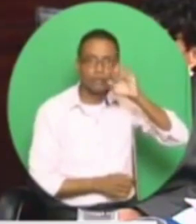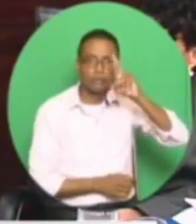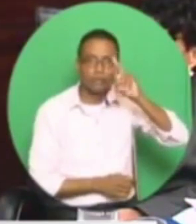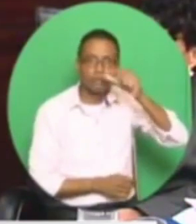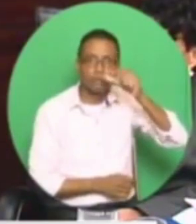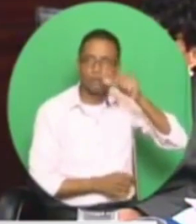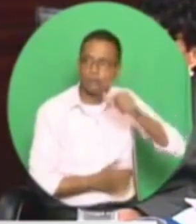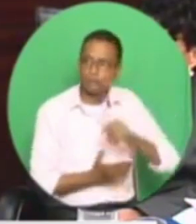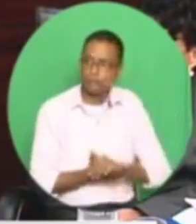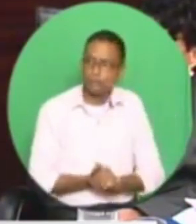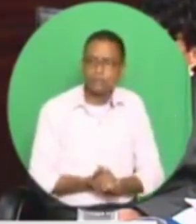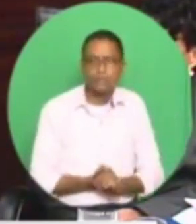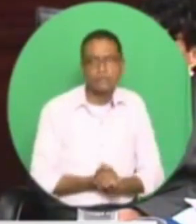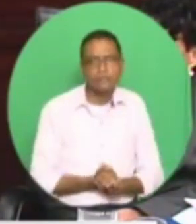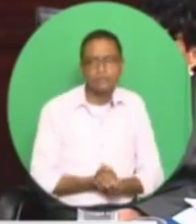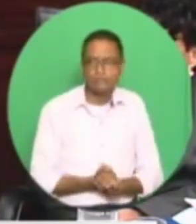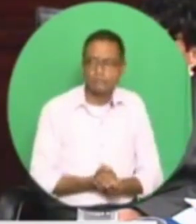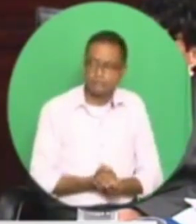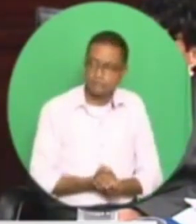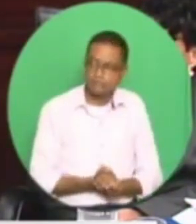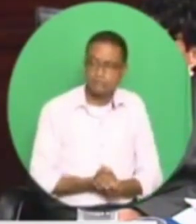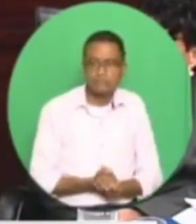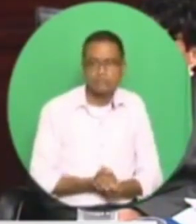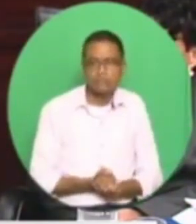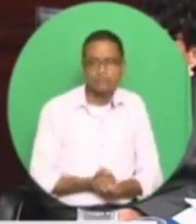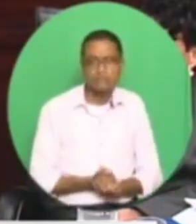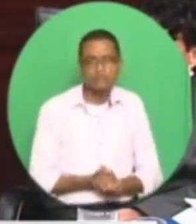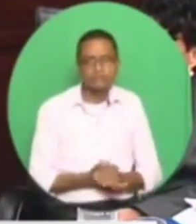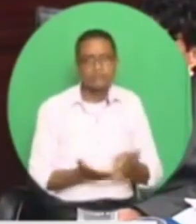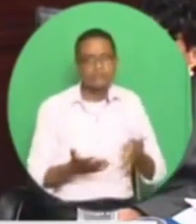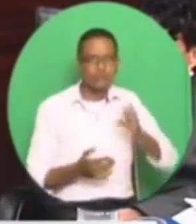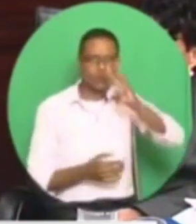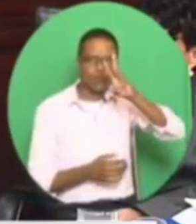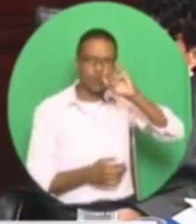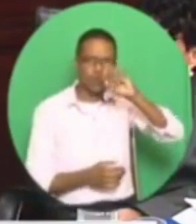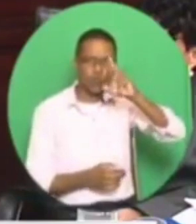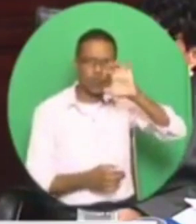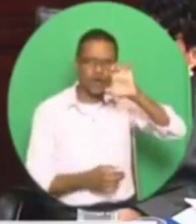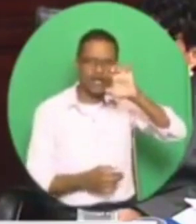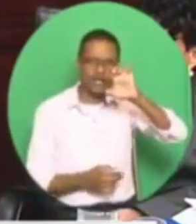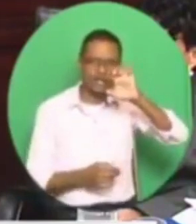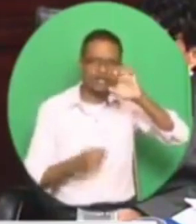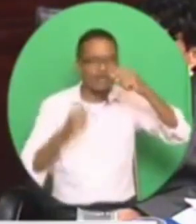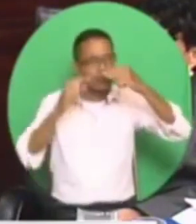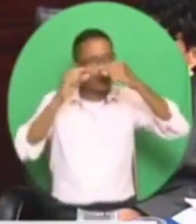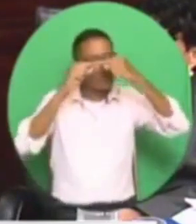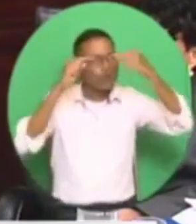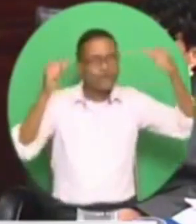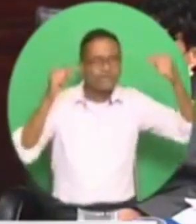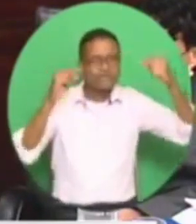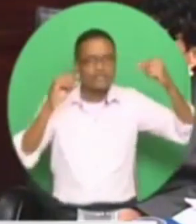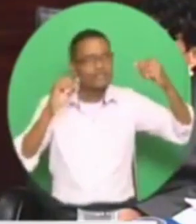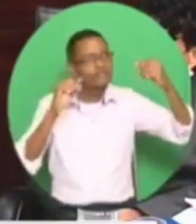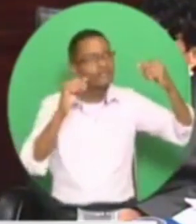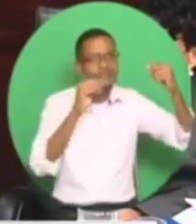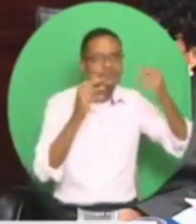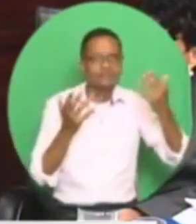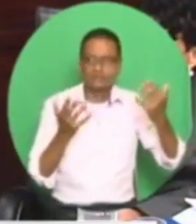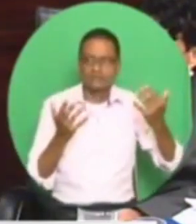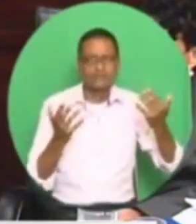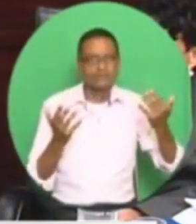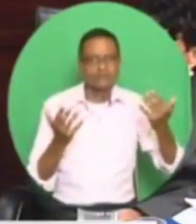transfer is attached. Now, again, a wire transfer is not a bank account. So people mustn't jump up and say, I have no bank account.